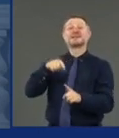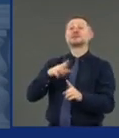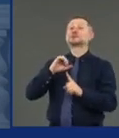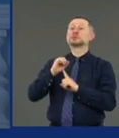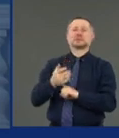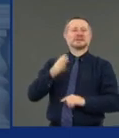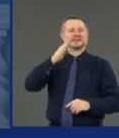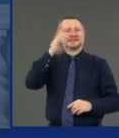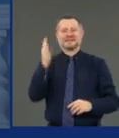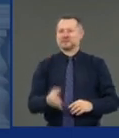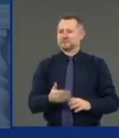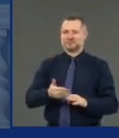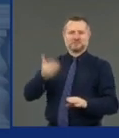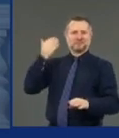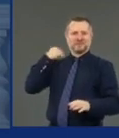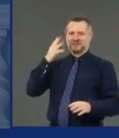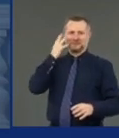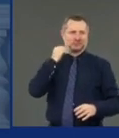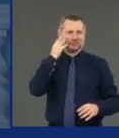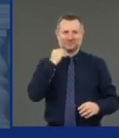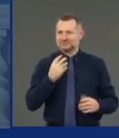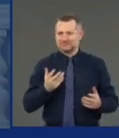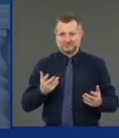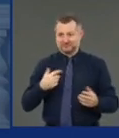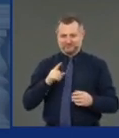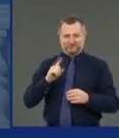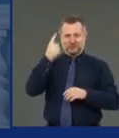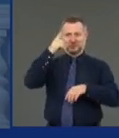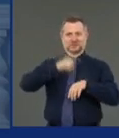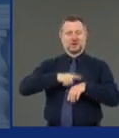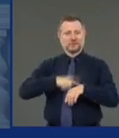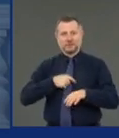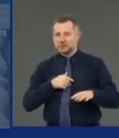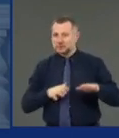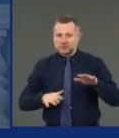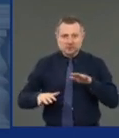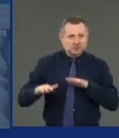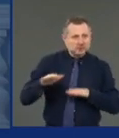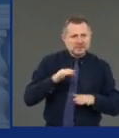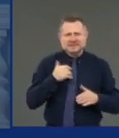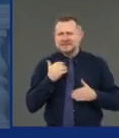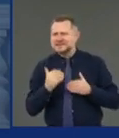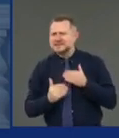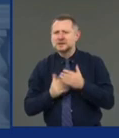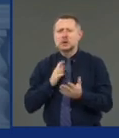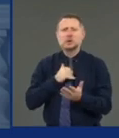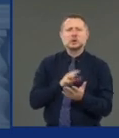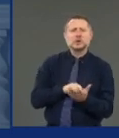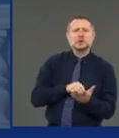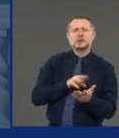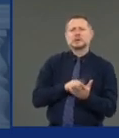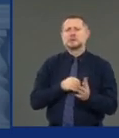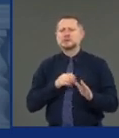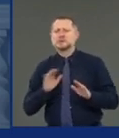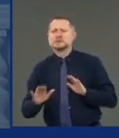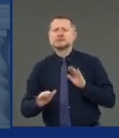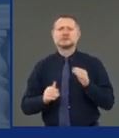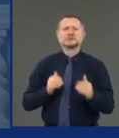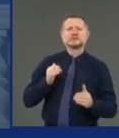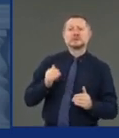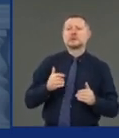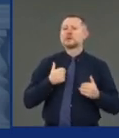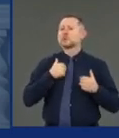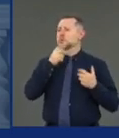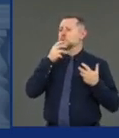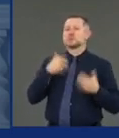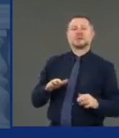before, so this is a first case for all of us. And we're trying to learn as we go along. And we don't want to just reopen the economy.